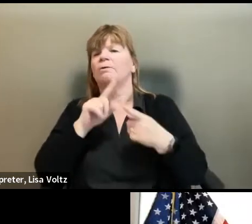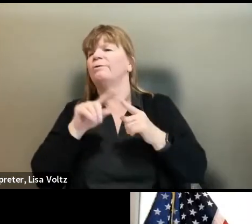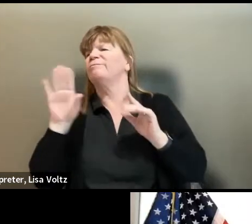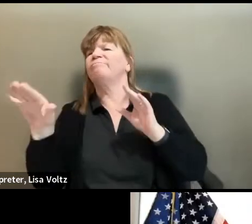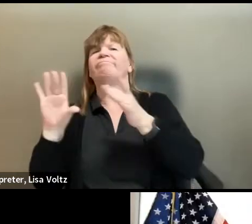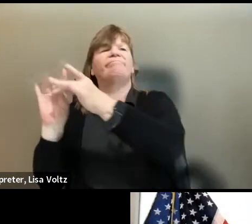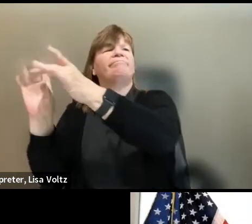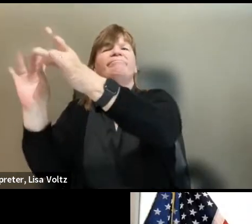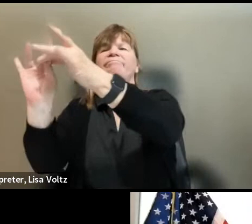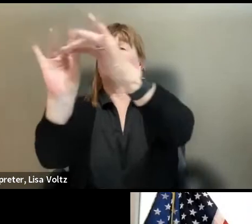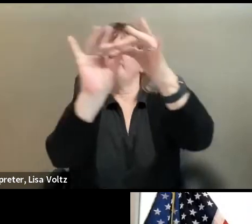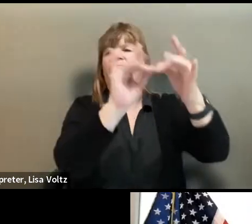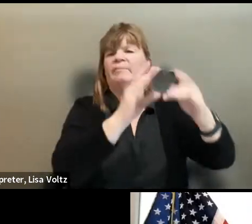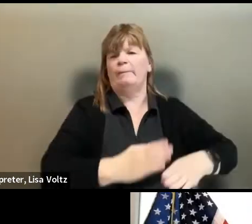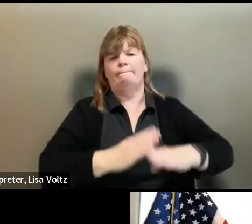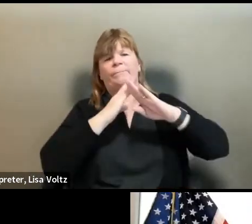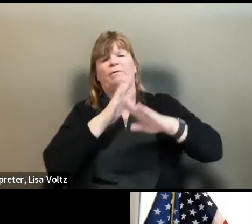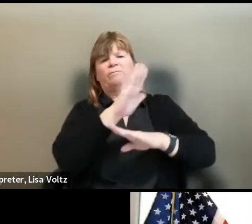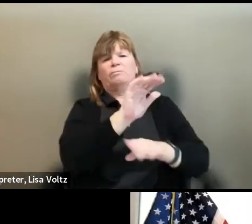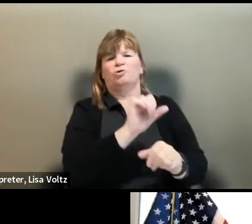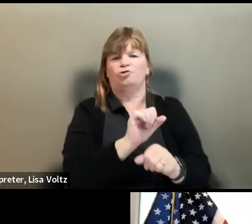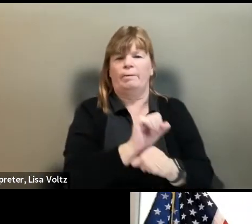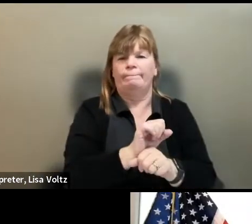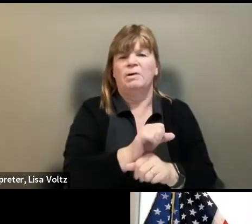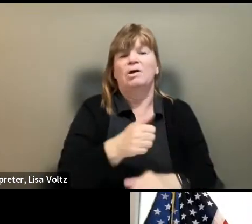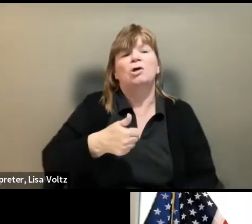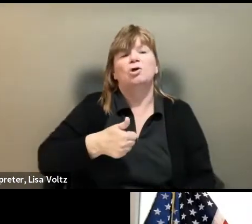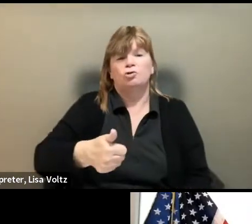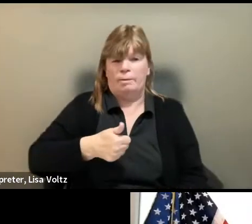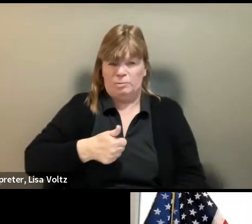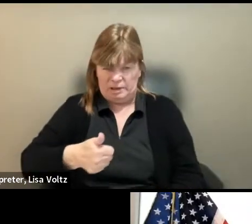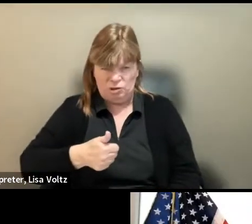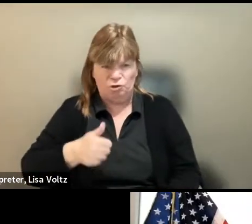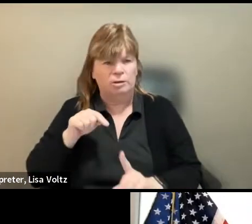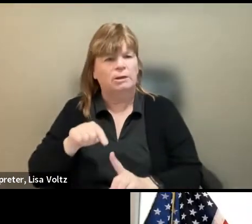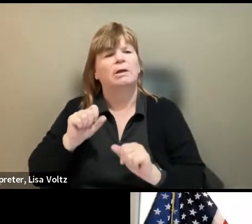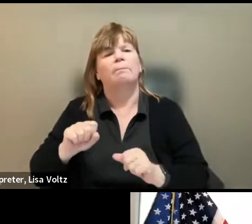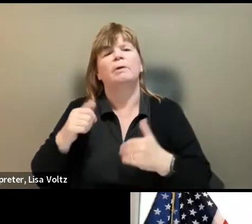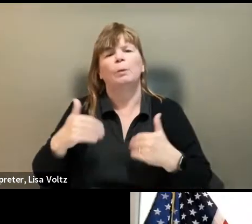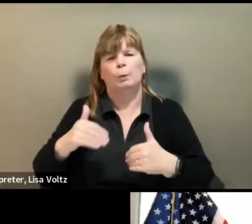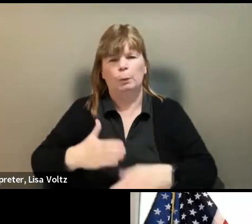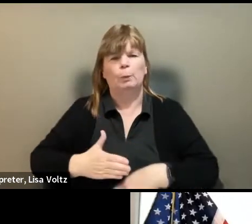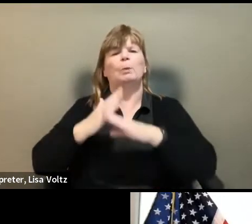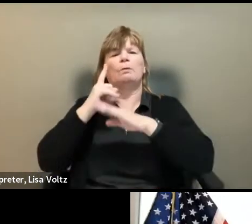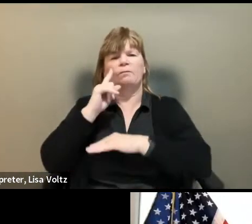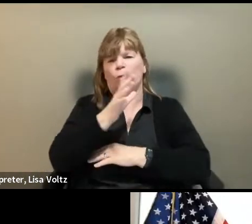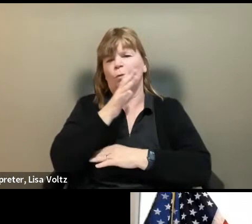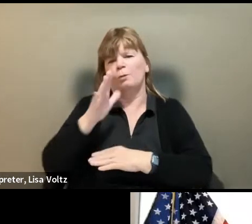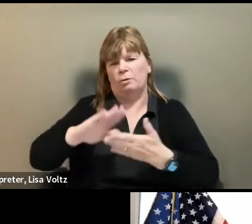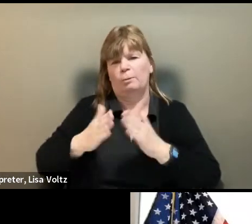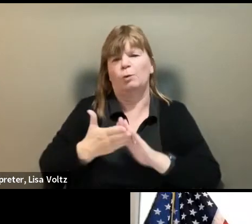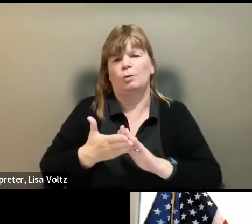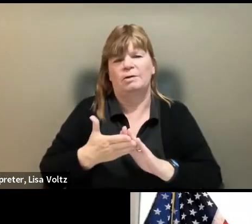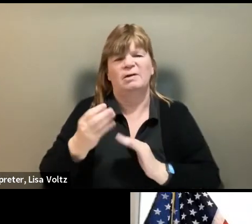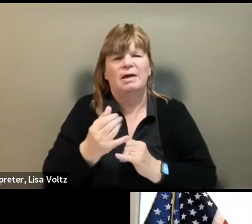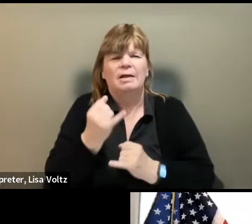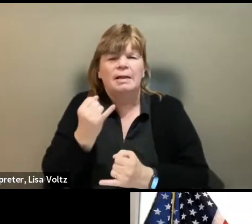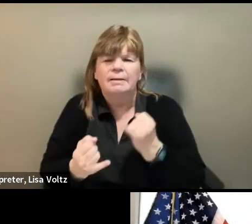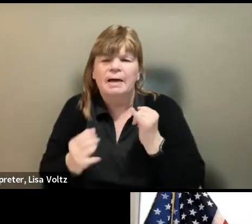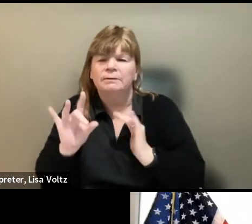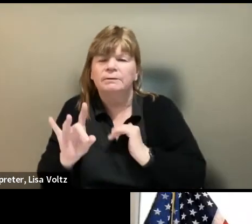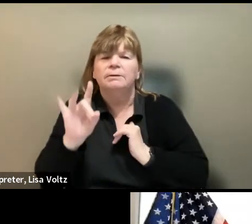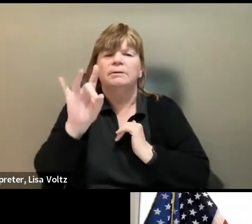basically blocking her from employment. Transportation can also be a particular barrier for rural communities. And one last quick note,